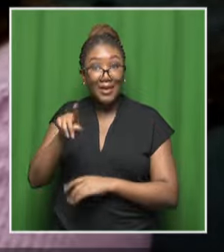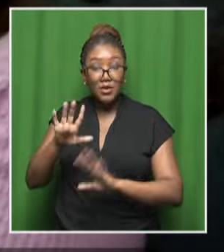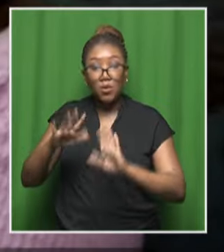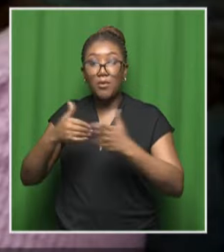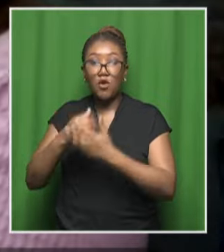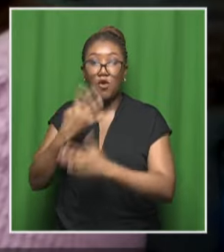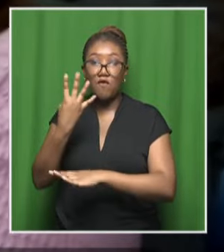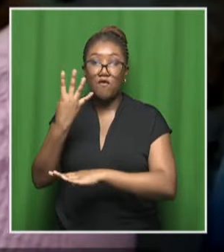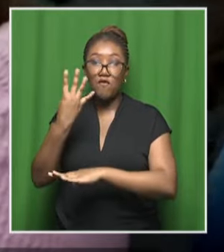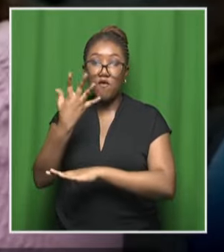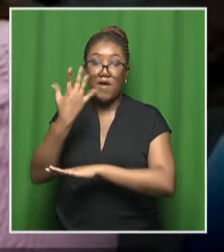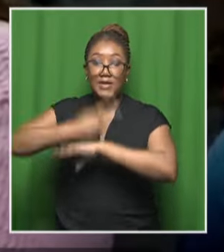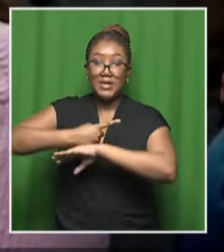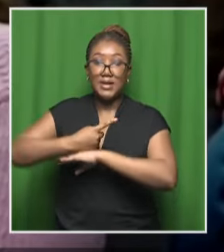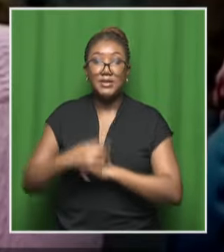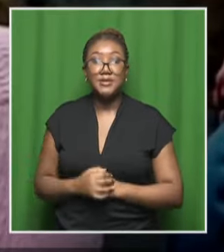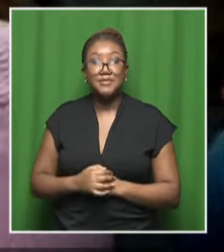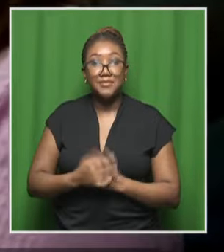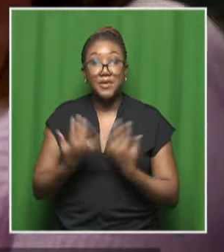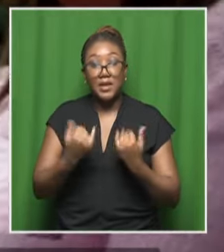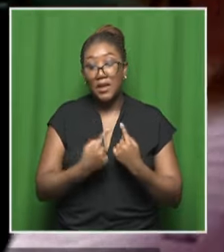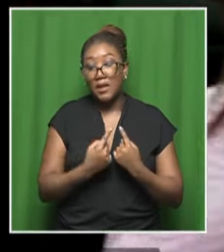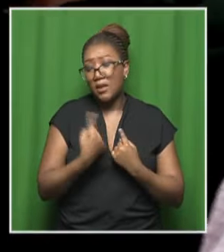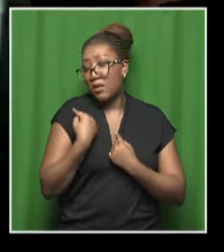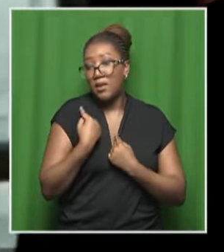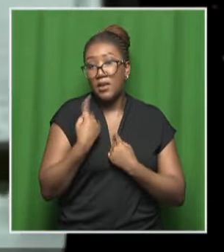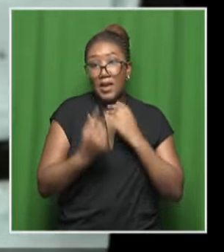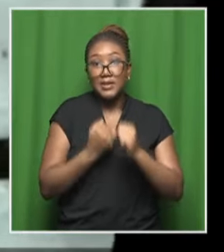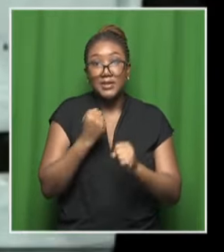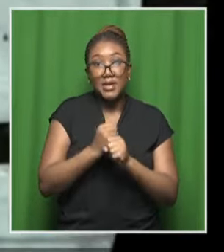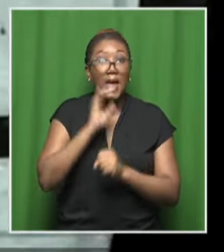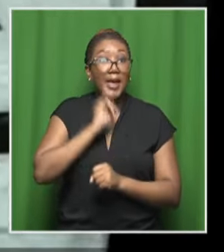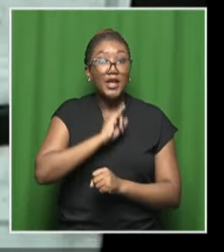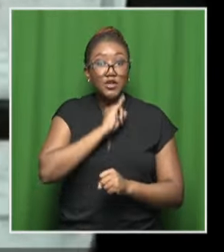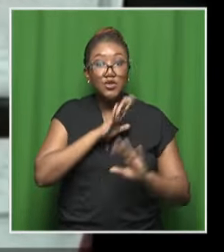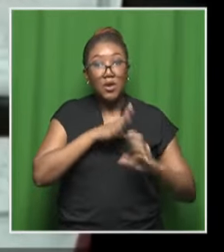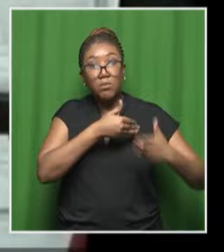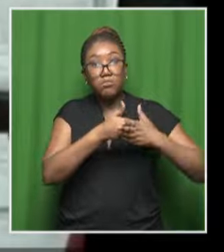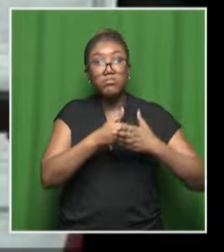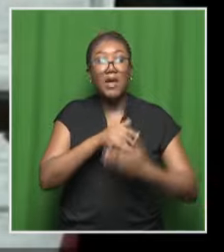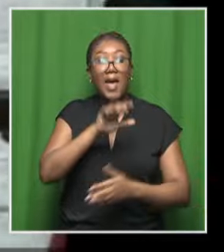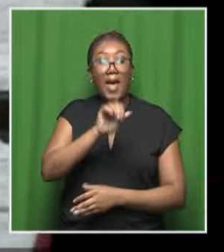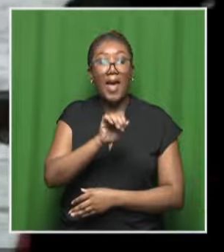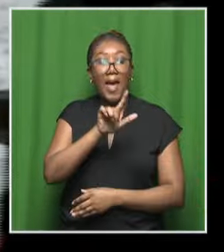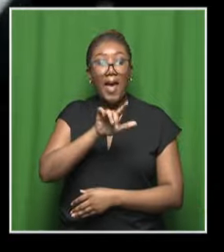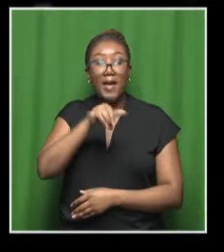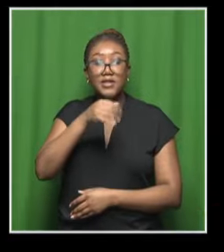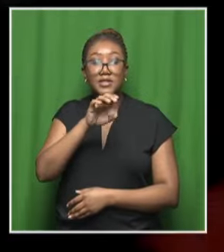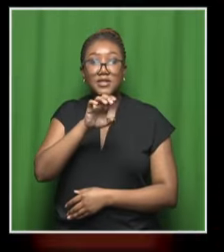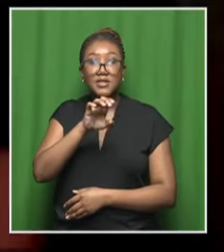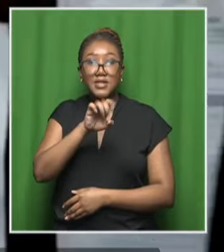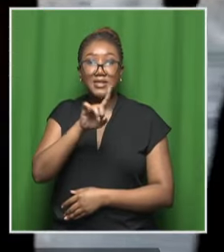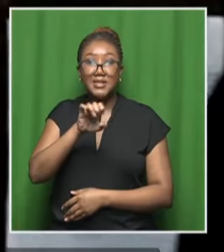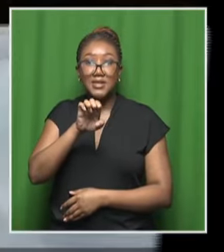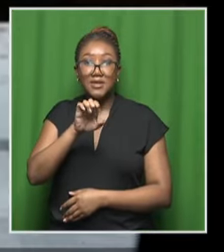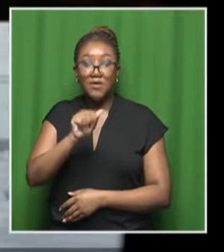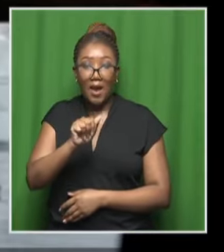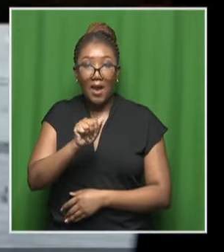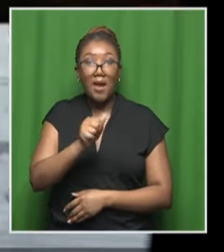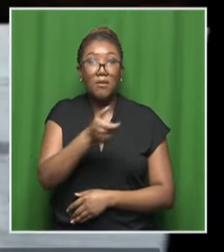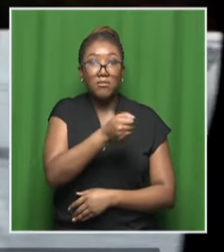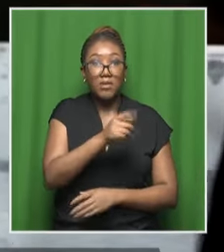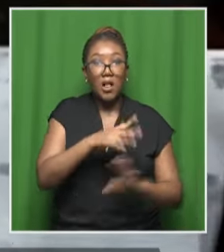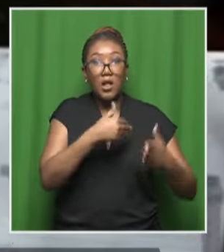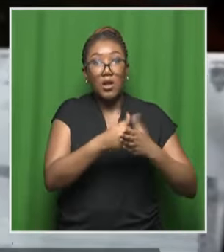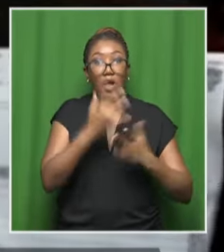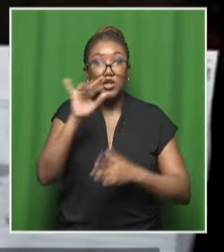Earlier this year, Israeli authorities shut down Al Jazeera's station in Jerusalem saying it's threatened